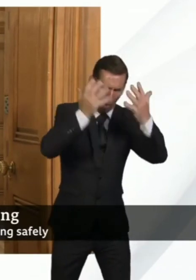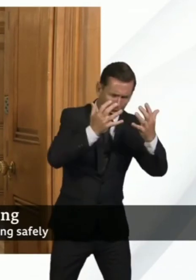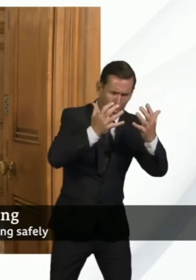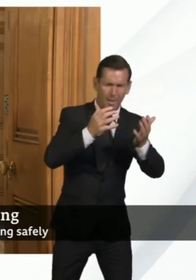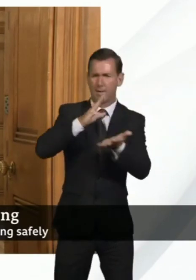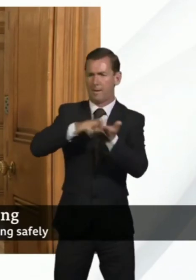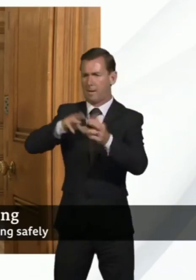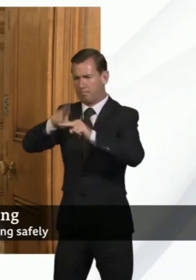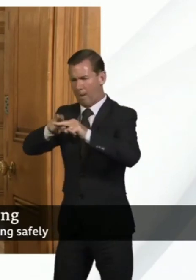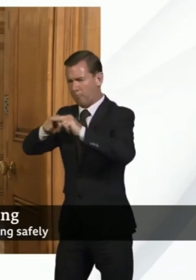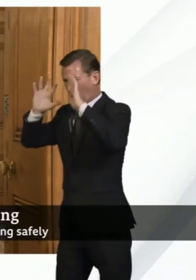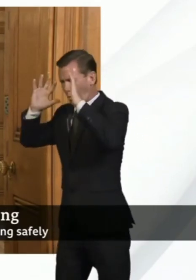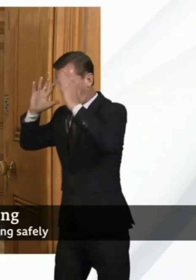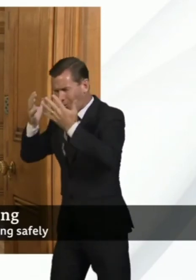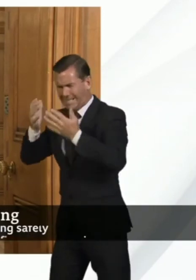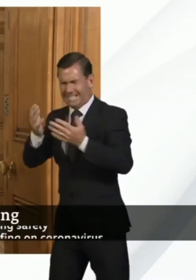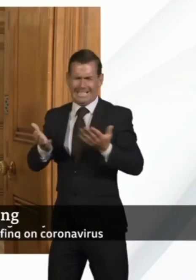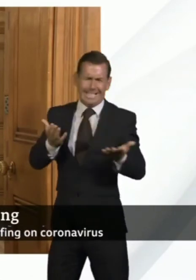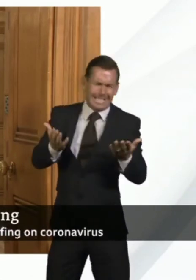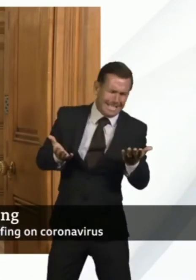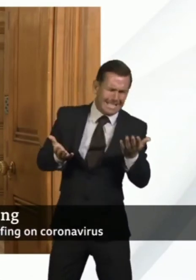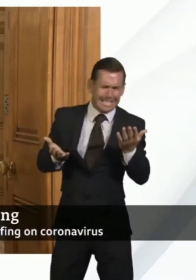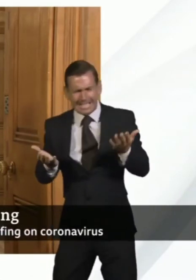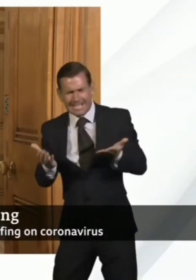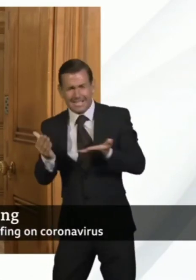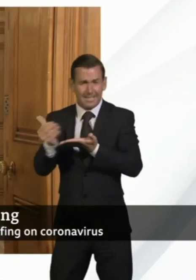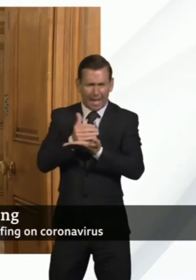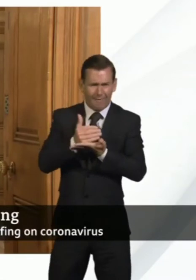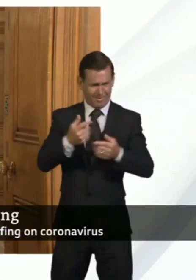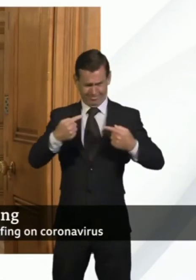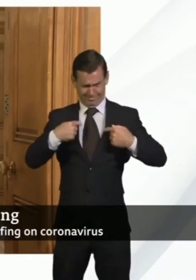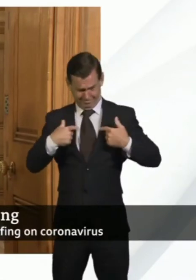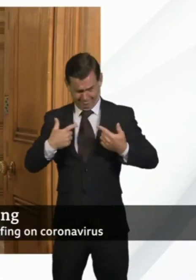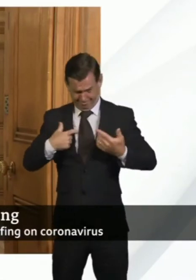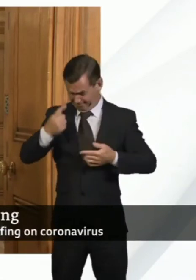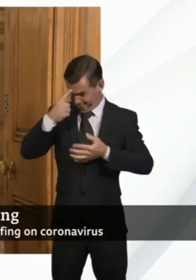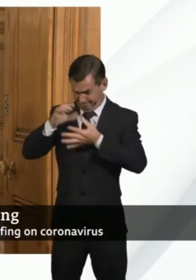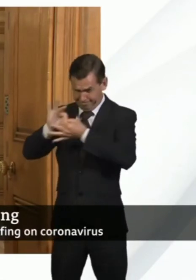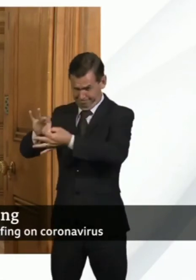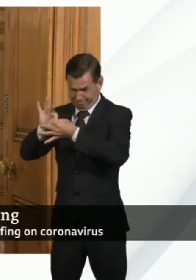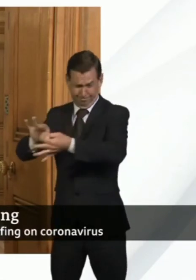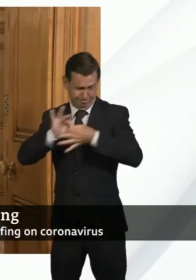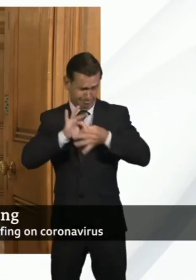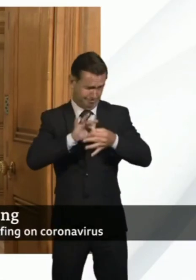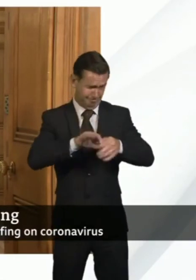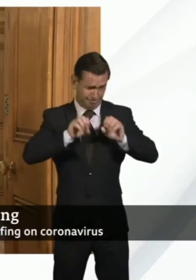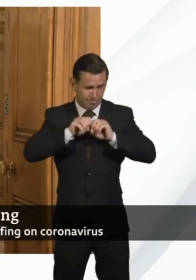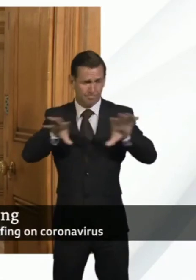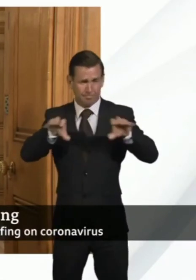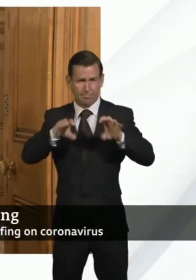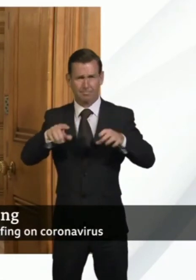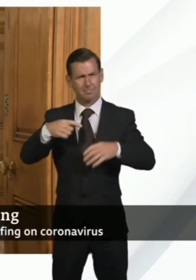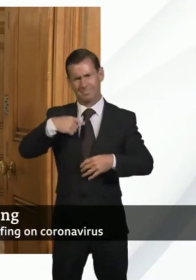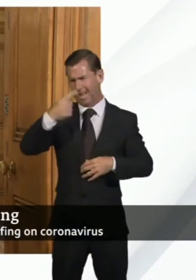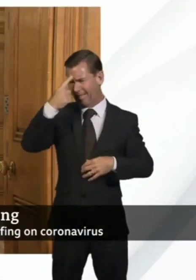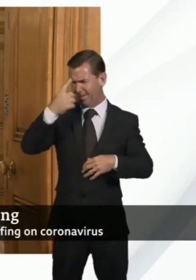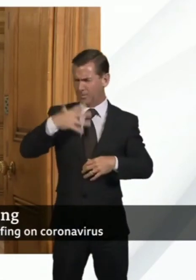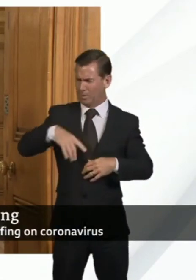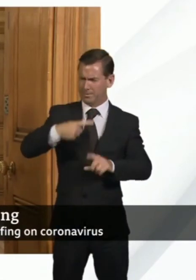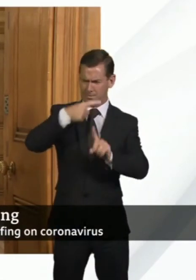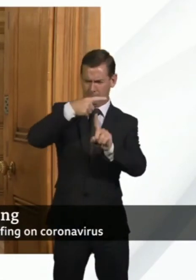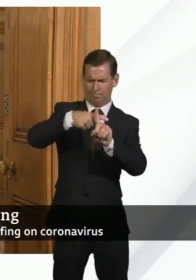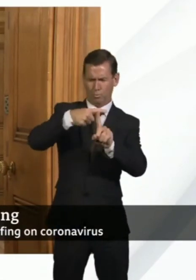parents about whether this is safe to do so that is why we are working so closely with them but I think the way to do this is to to do so in a constructive